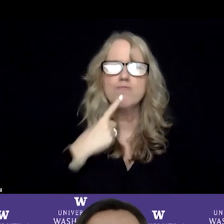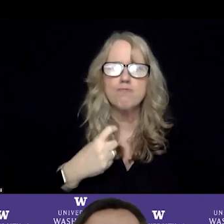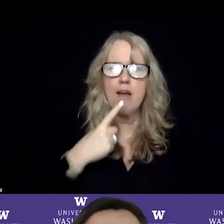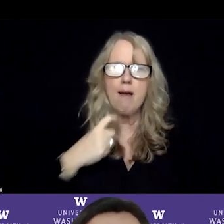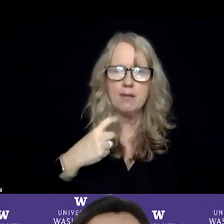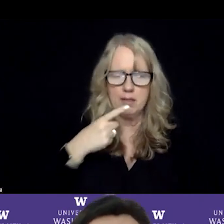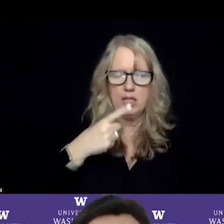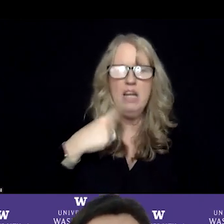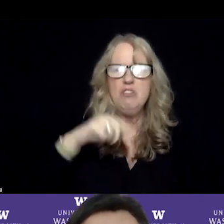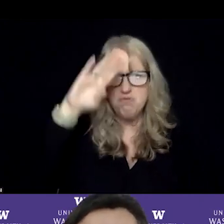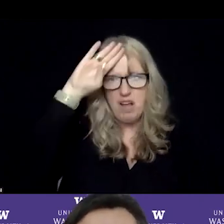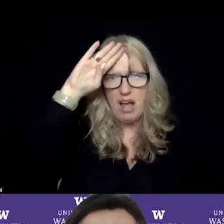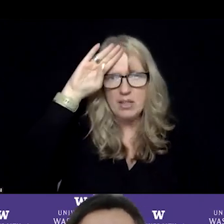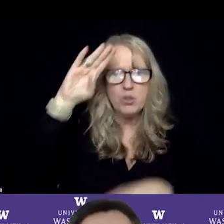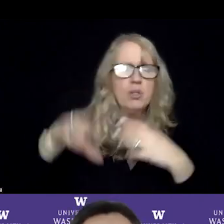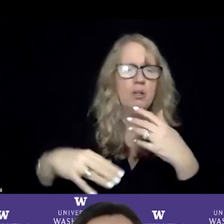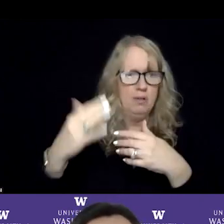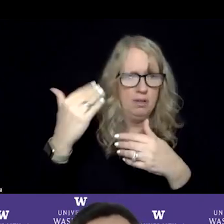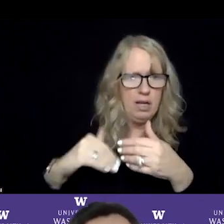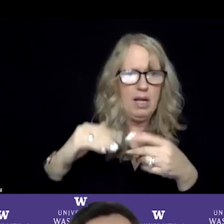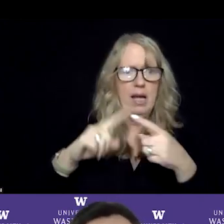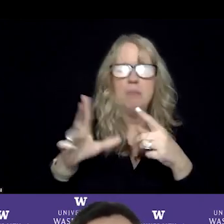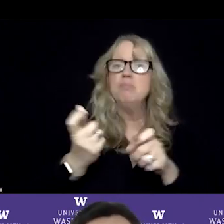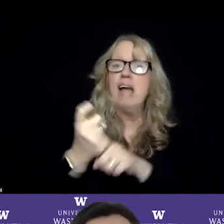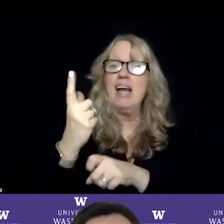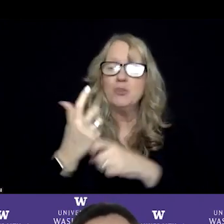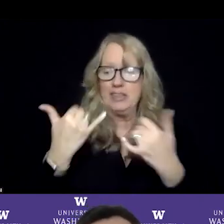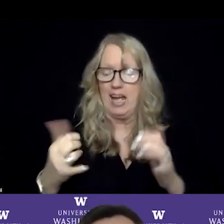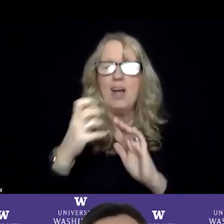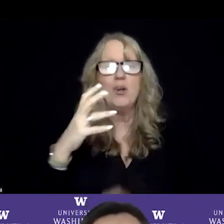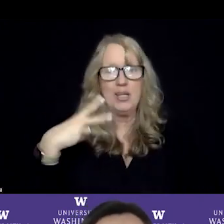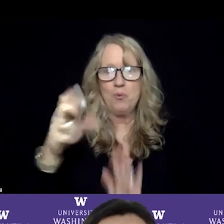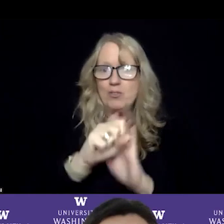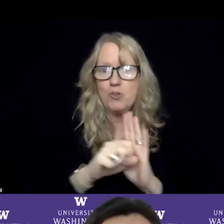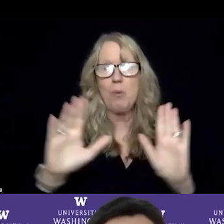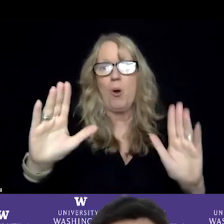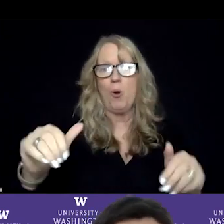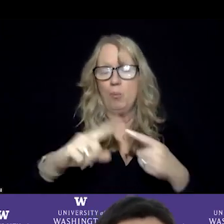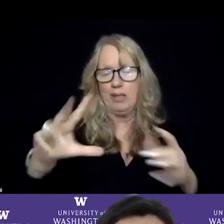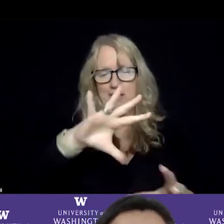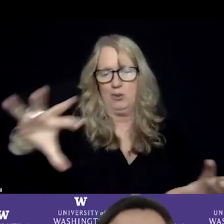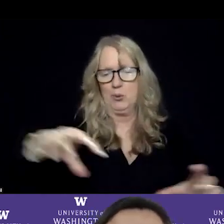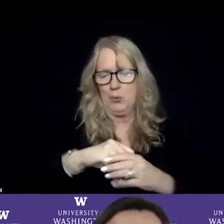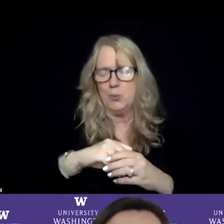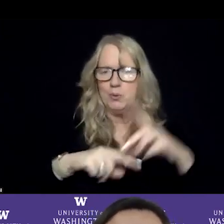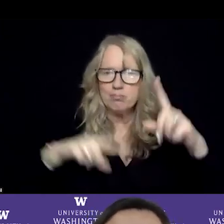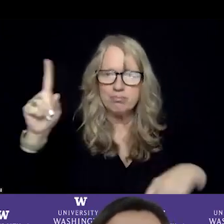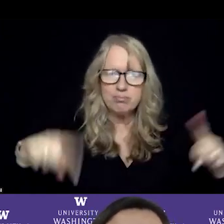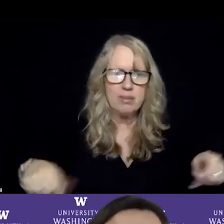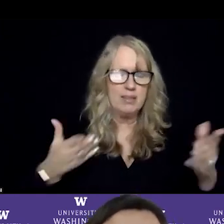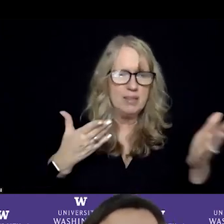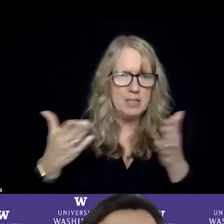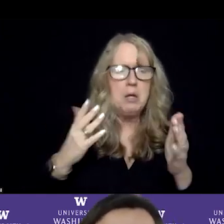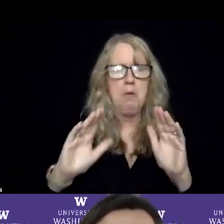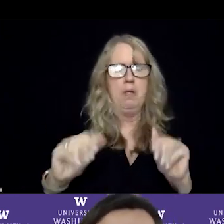our fire-based co-response programs. We do this annually now in Washington state. We're hoping to include all the crisis services and then do some